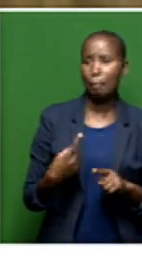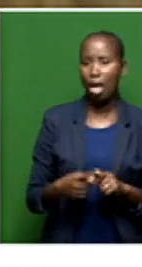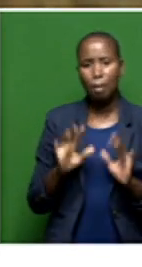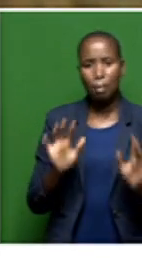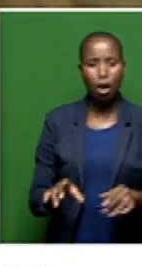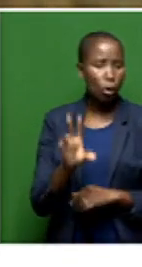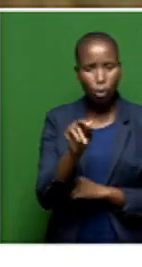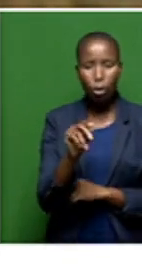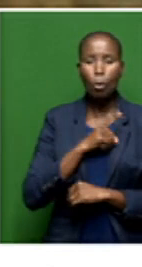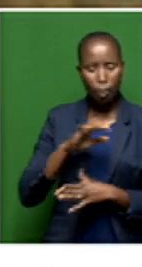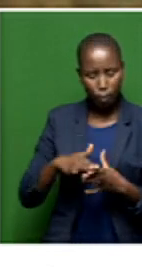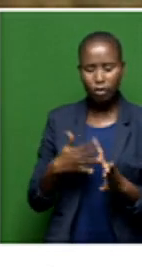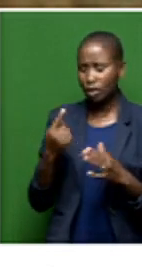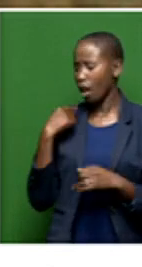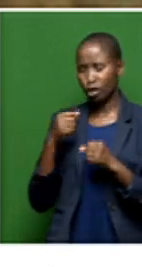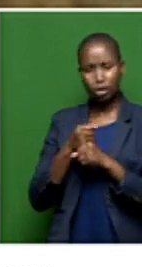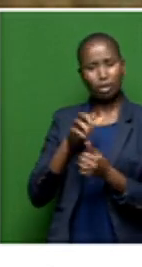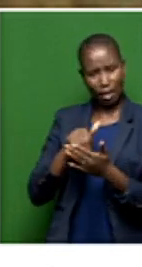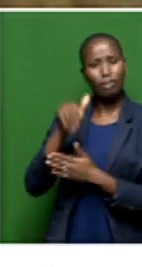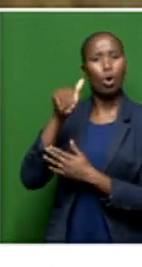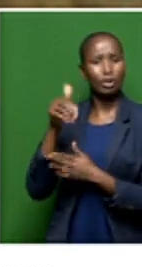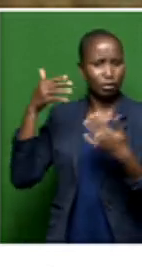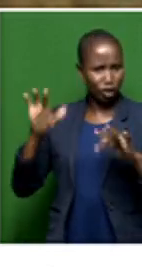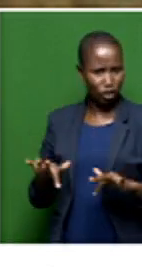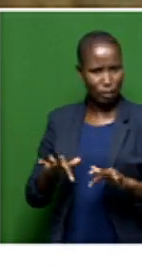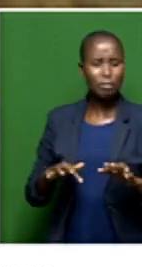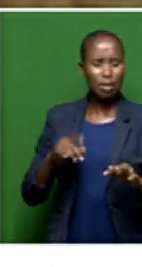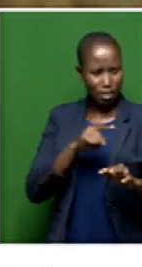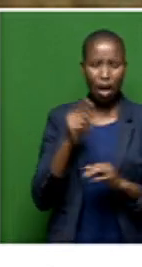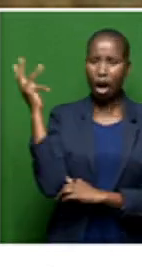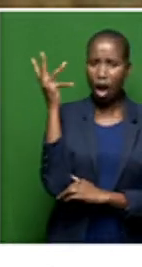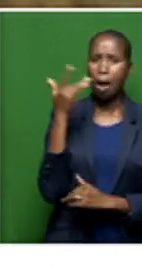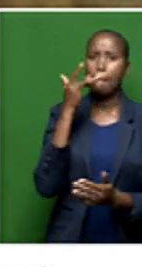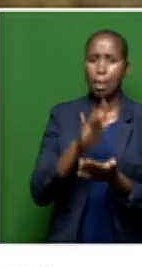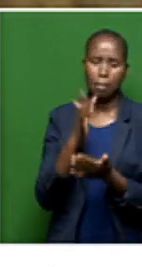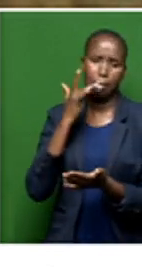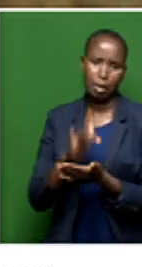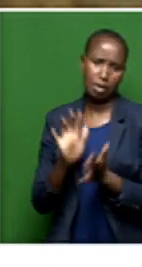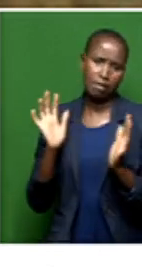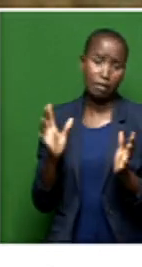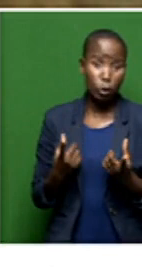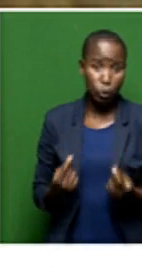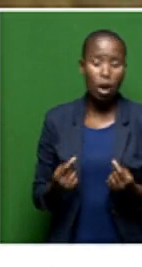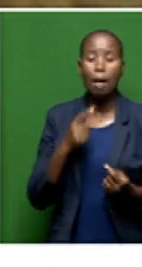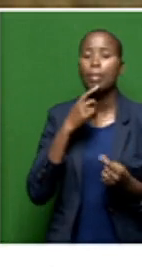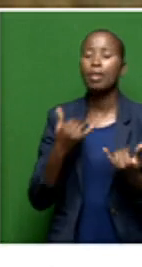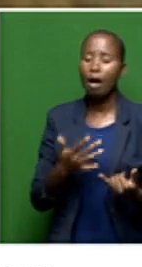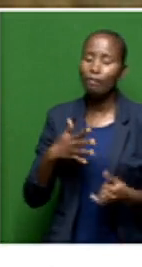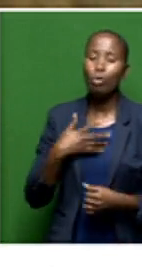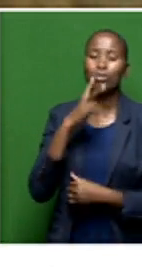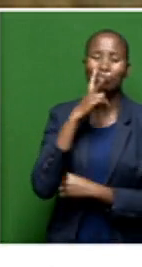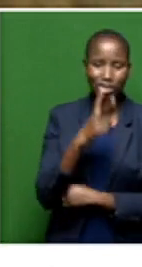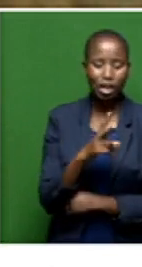very hotly contested elections late last year, and there are promises that were made. And what now one should expect is to see this